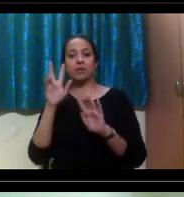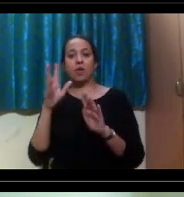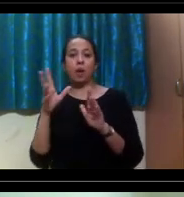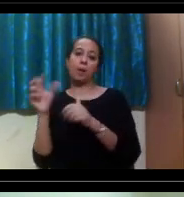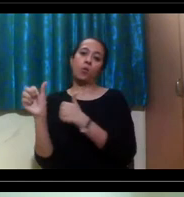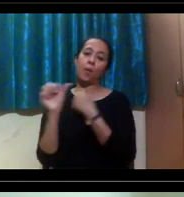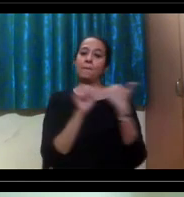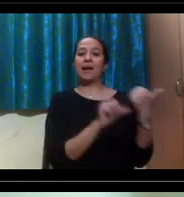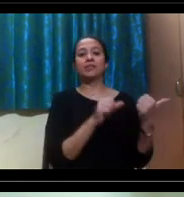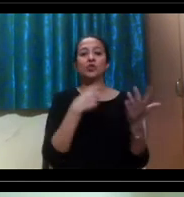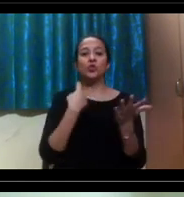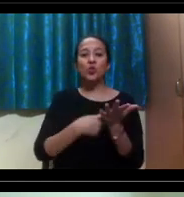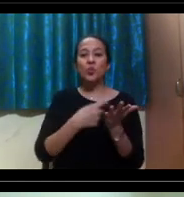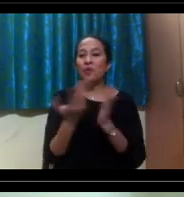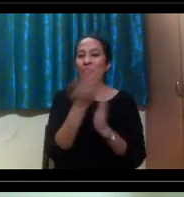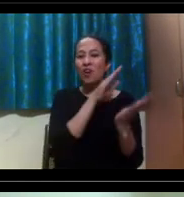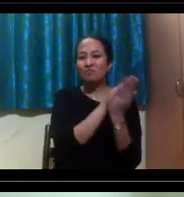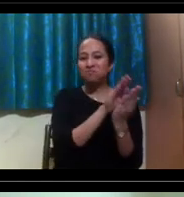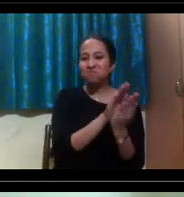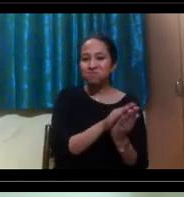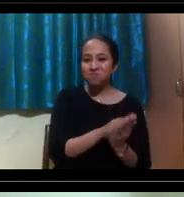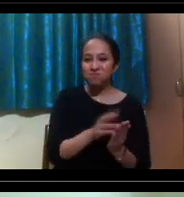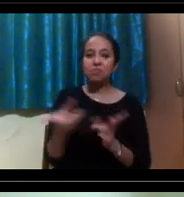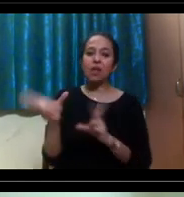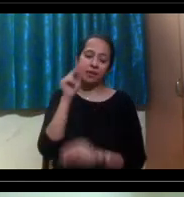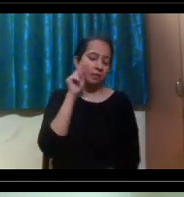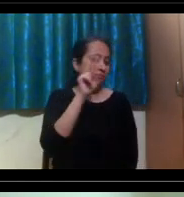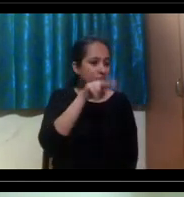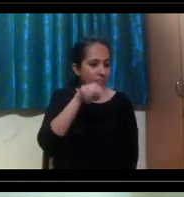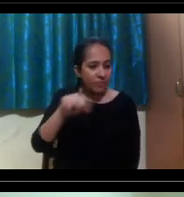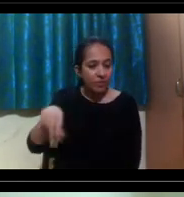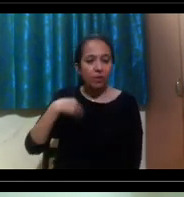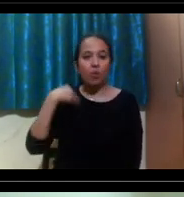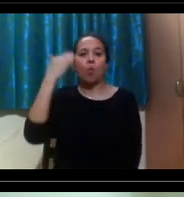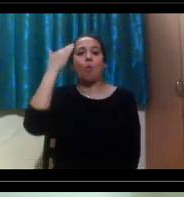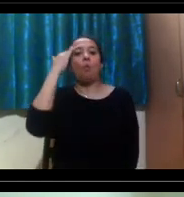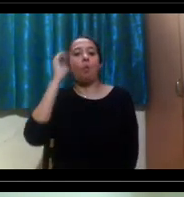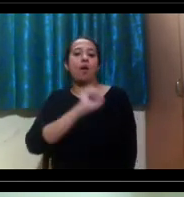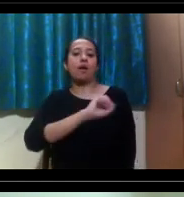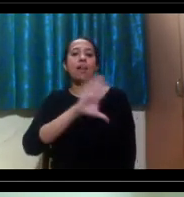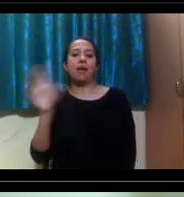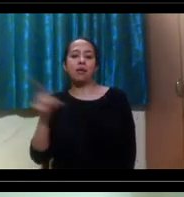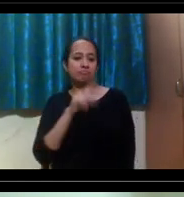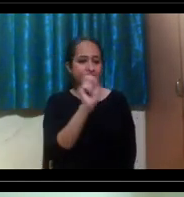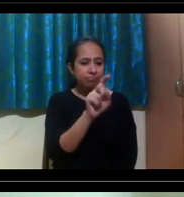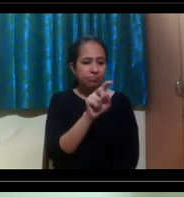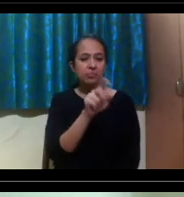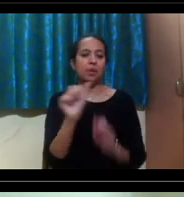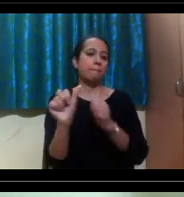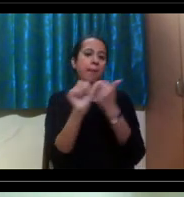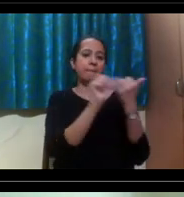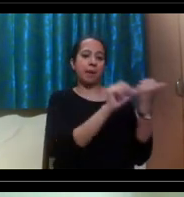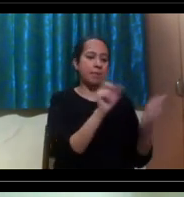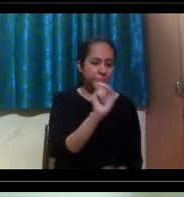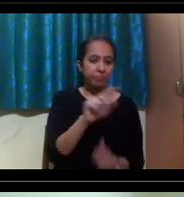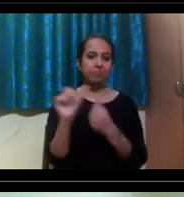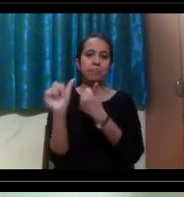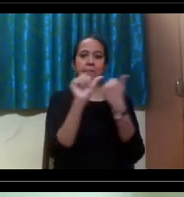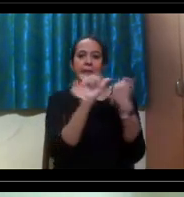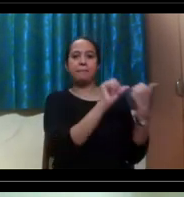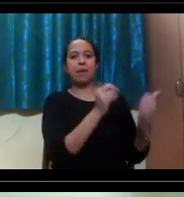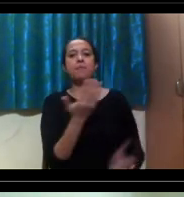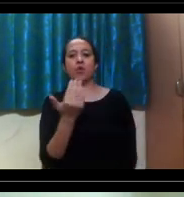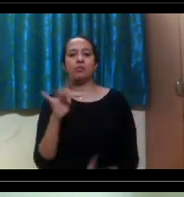and to your notes to see maybe what you missed. Or if you know you've missed it, you can click something to say, Hey, go back to this and, and review that.